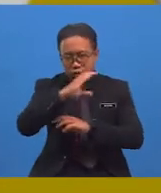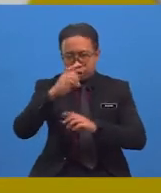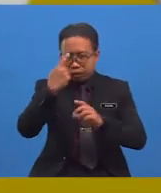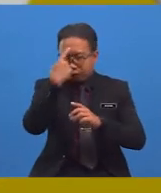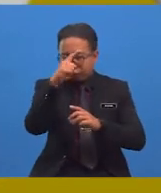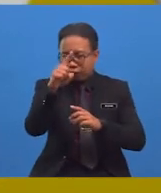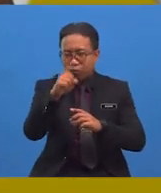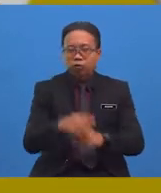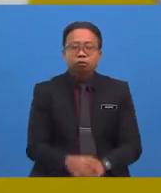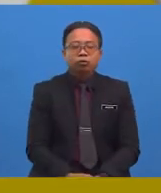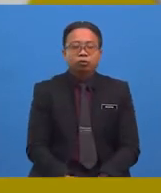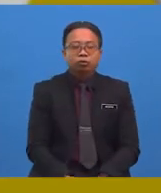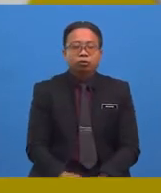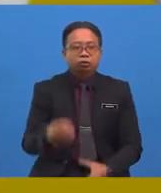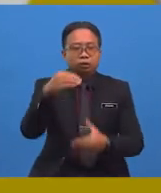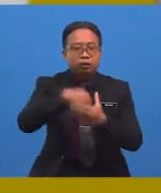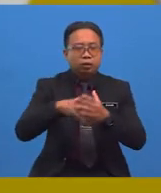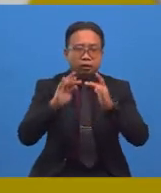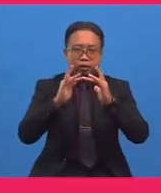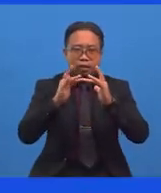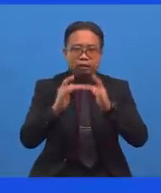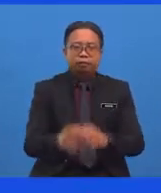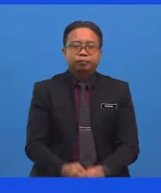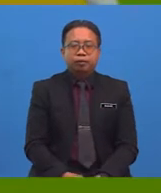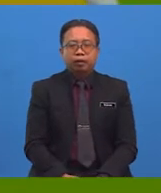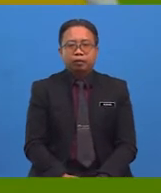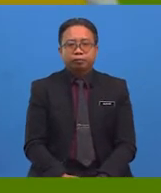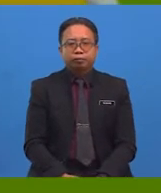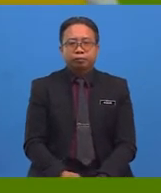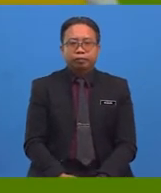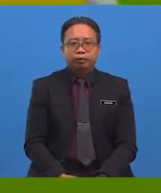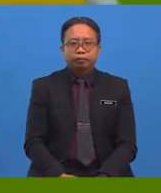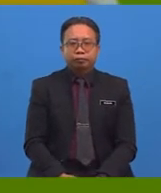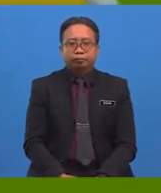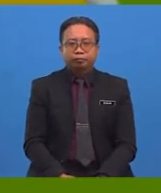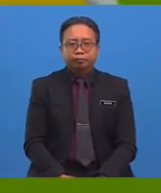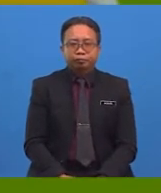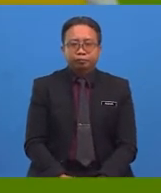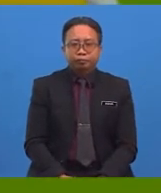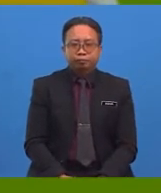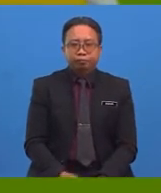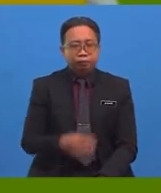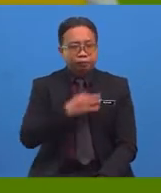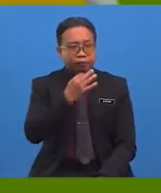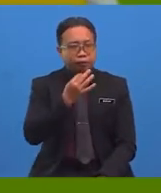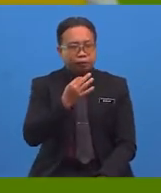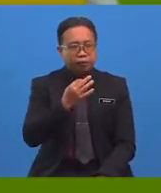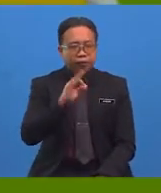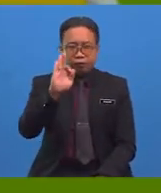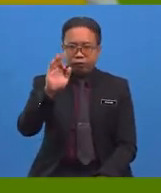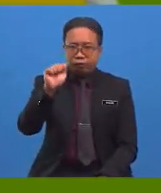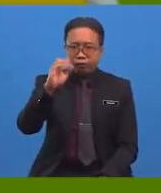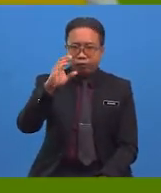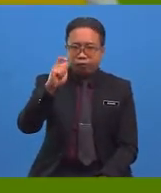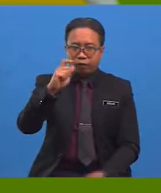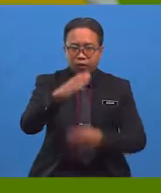for a few over the internet. Thanks, Graham Brees for the interesting fun facts about